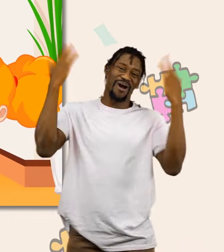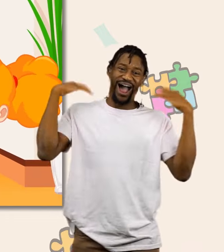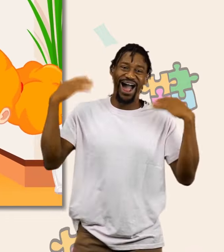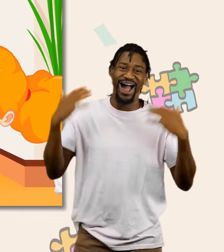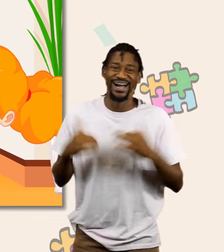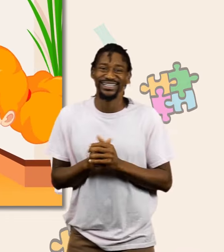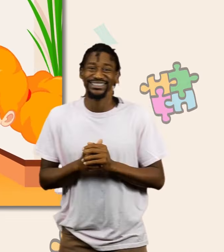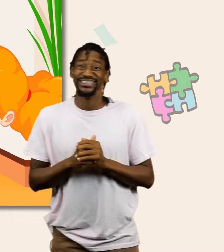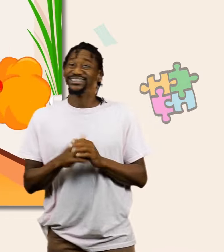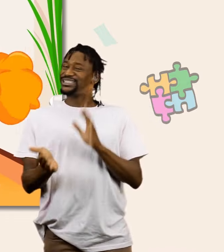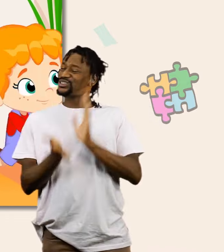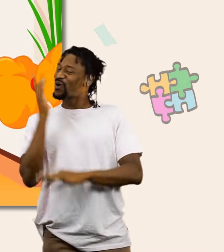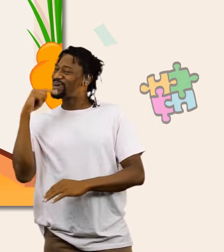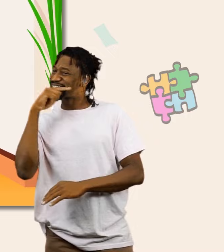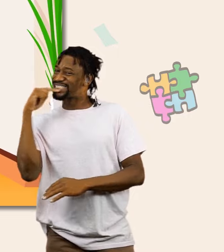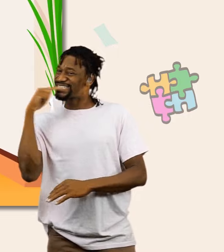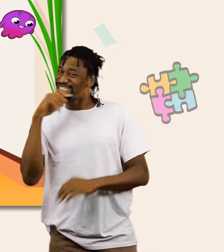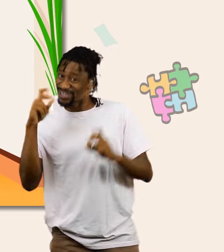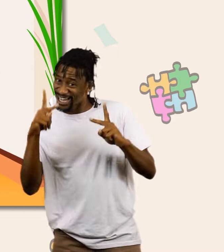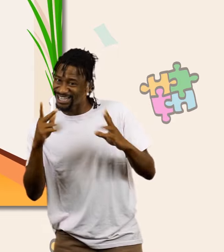Come on. What are you waiting for?